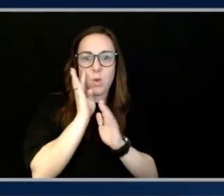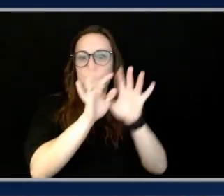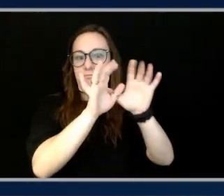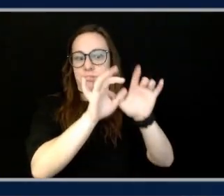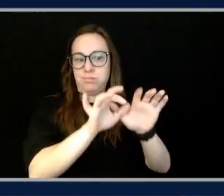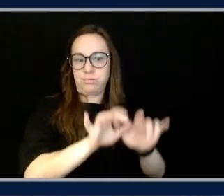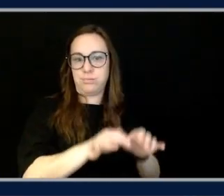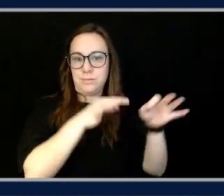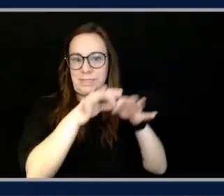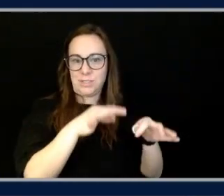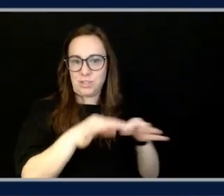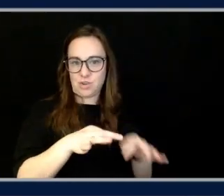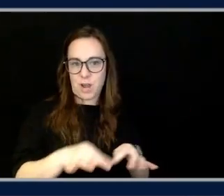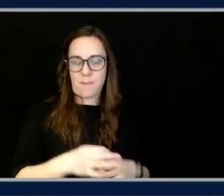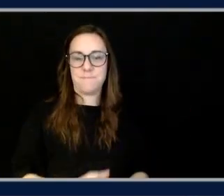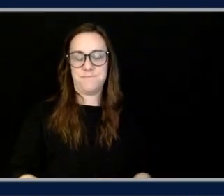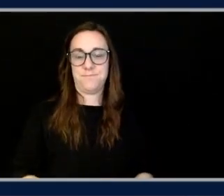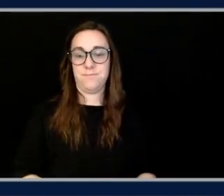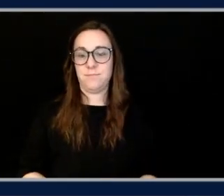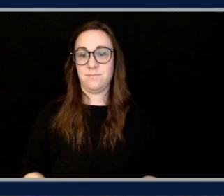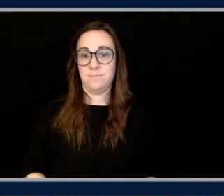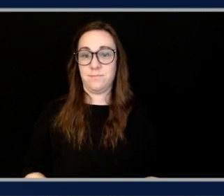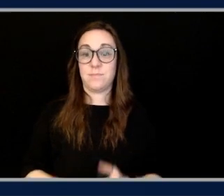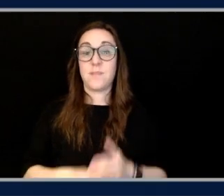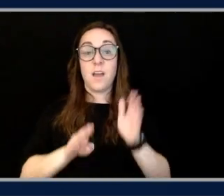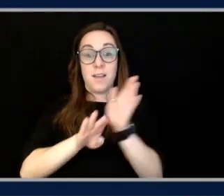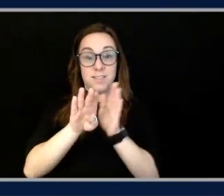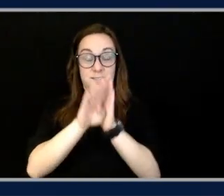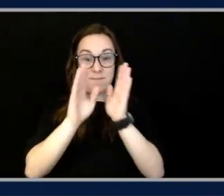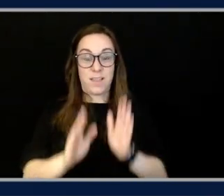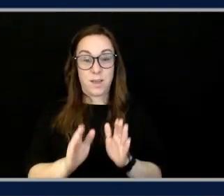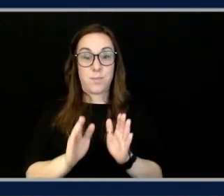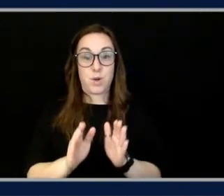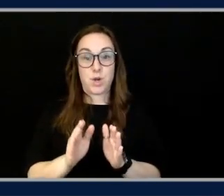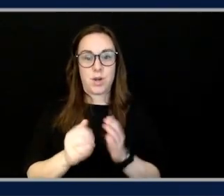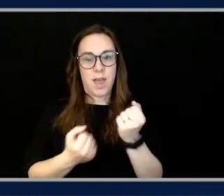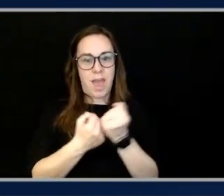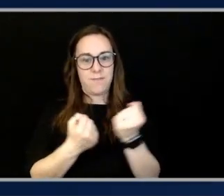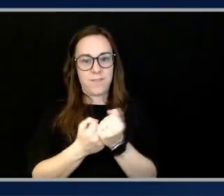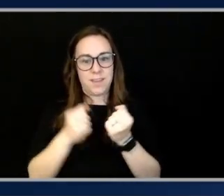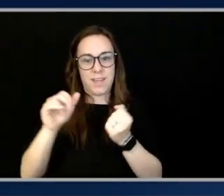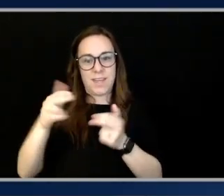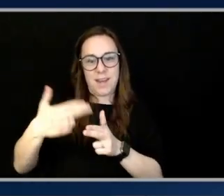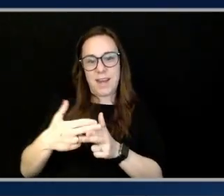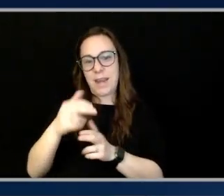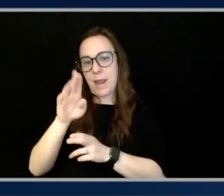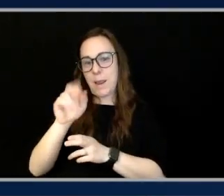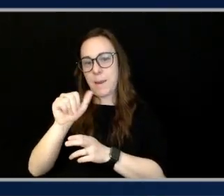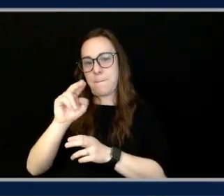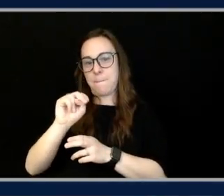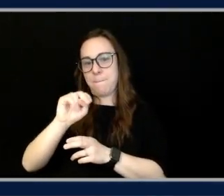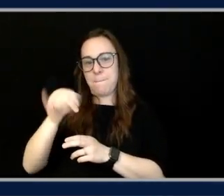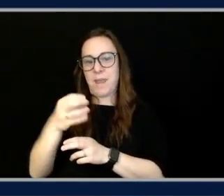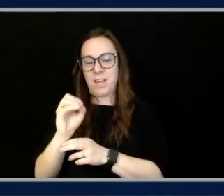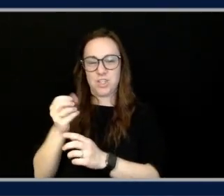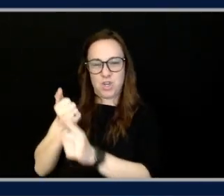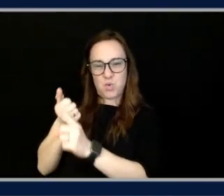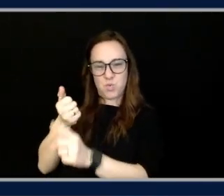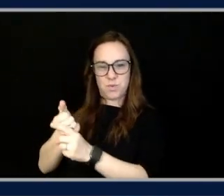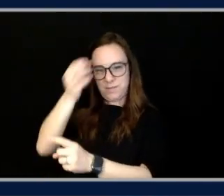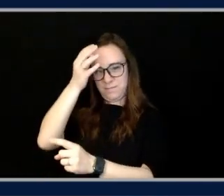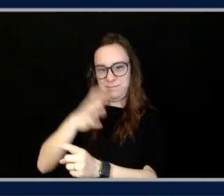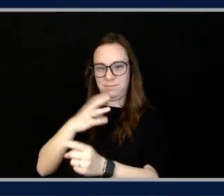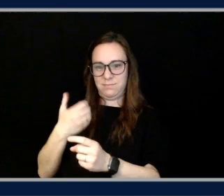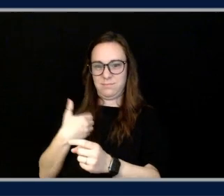advocate, probably a lot of people watching know who he is, his name is Banjo. He builds a lot of cool demos with, you know, foundation